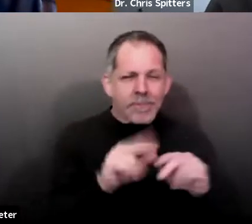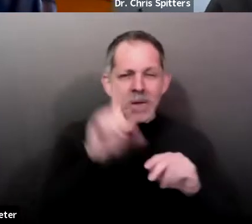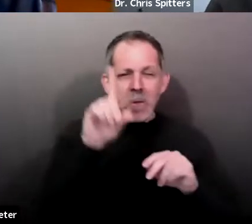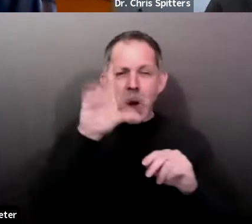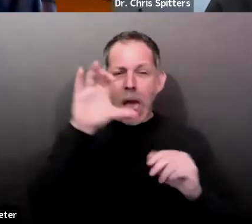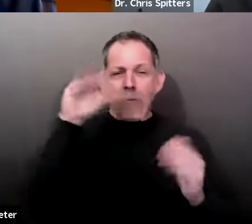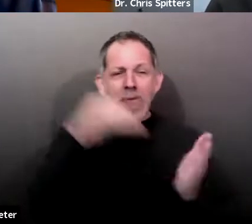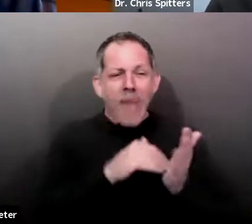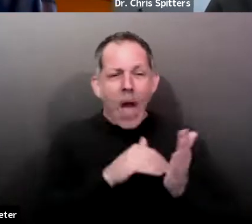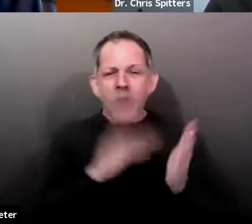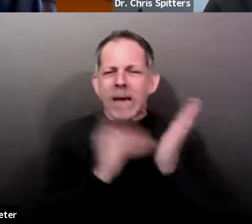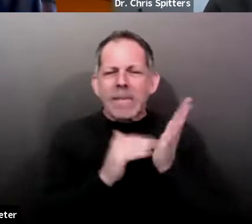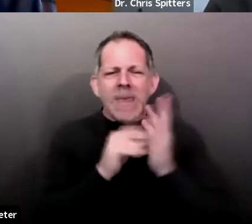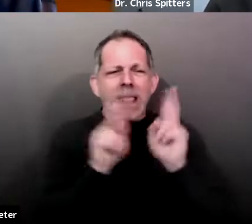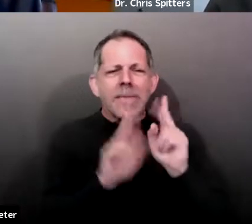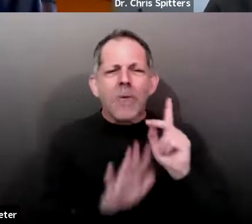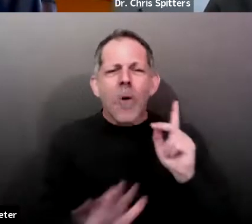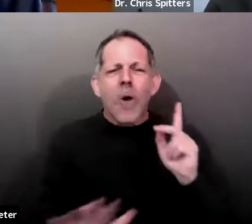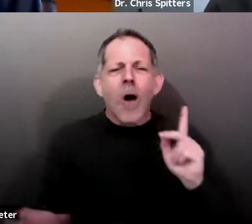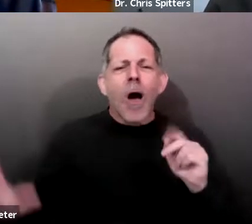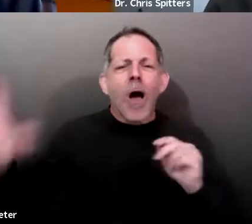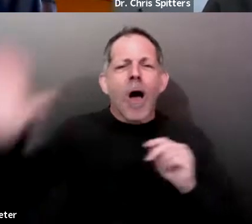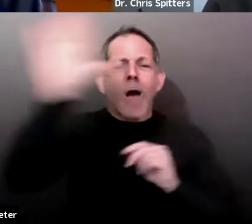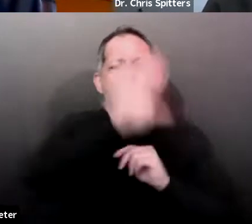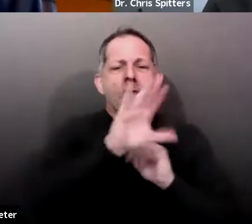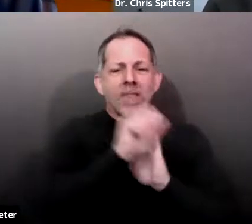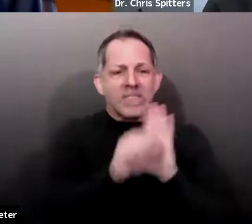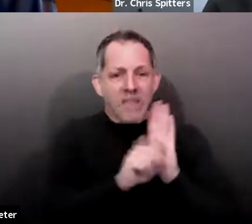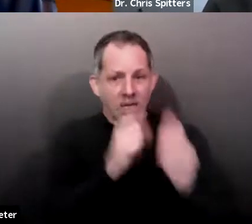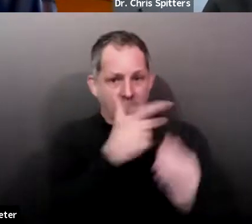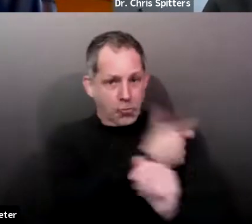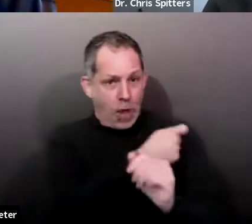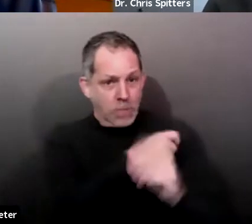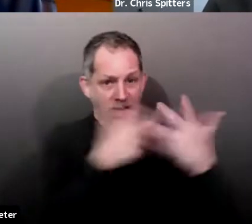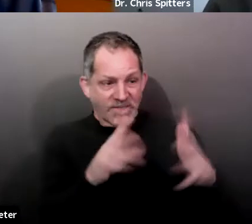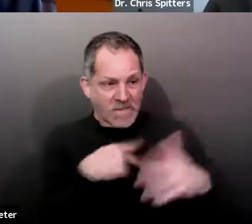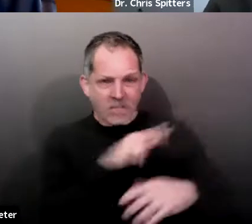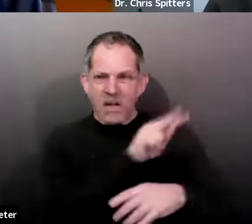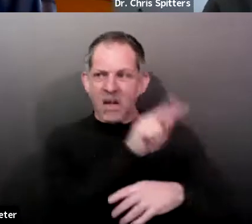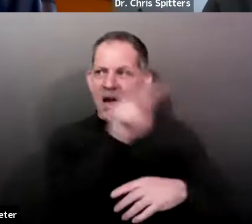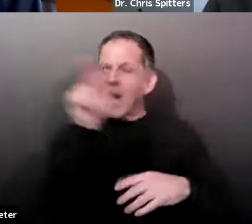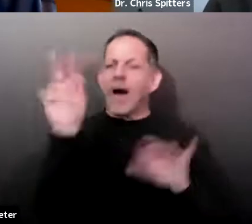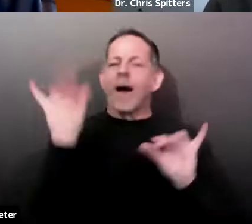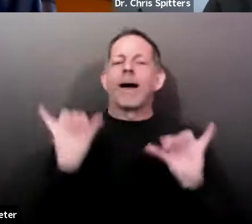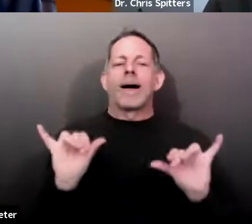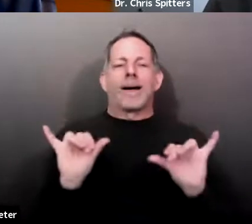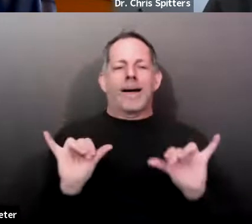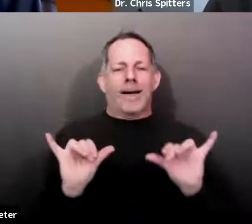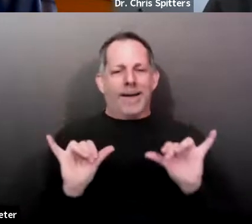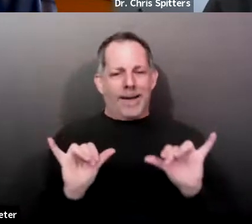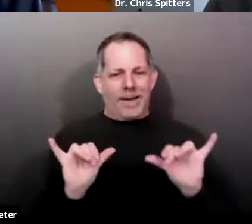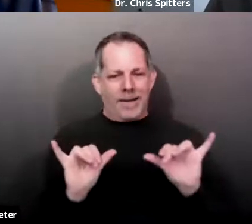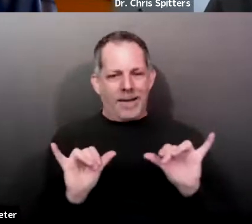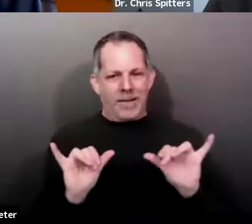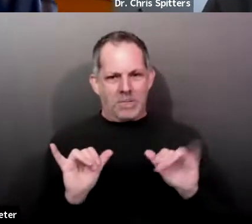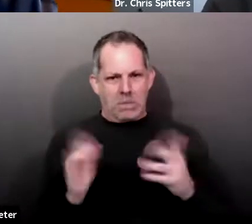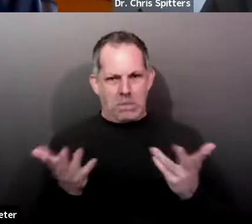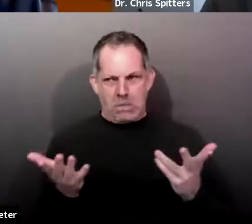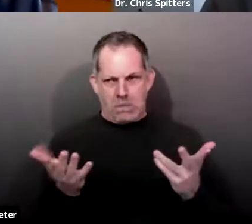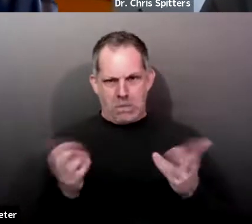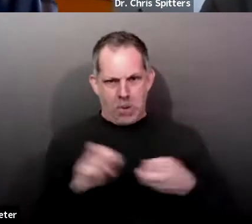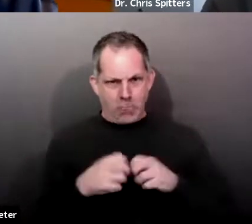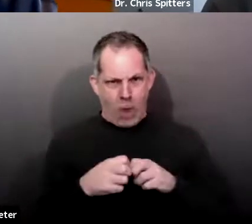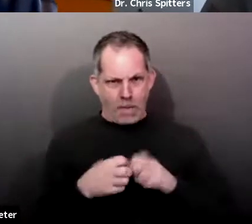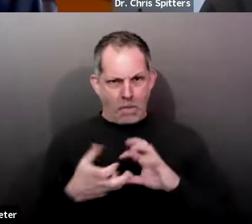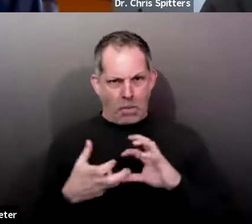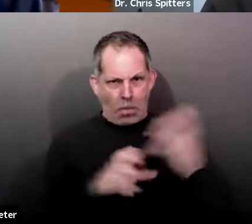uh, get vaccinated. And, uh, we don't see any concerning safety signals beyond what we